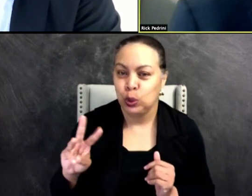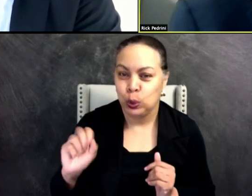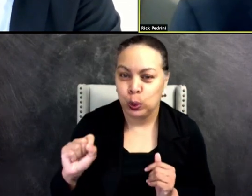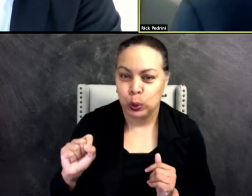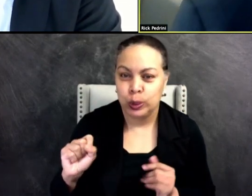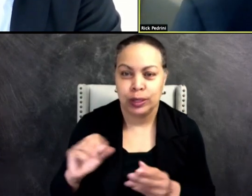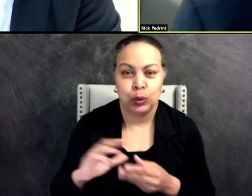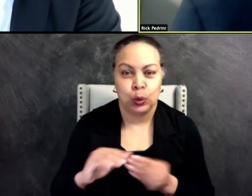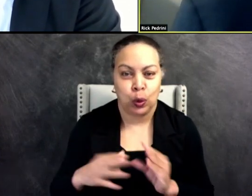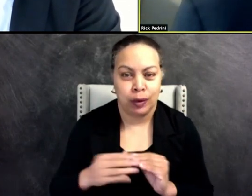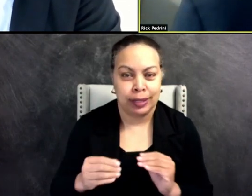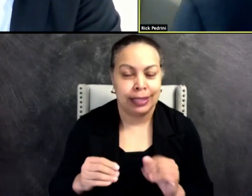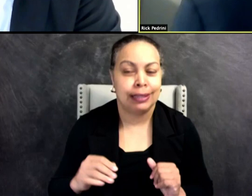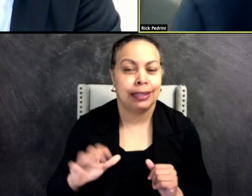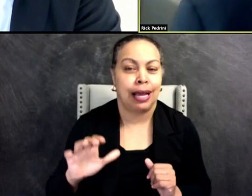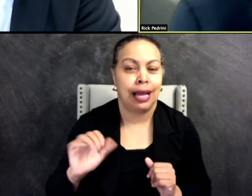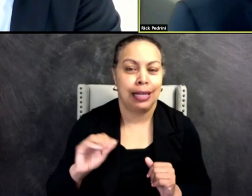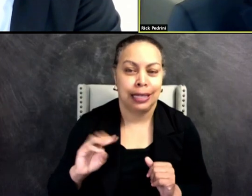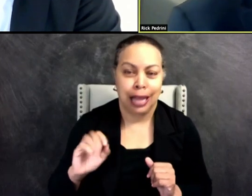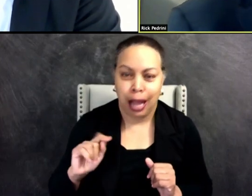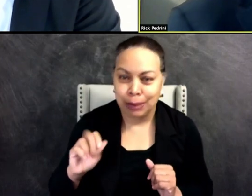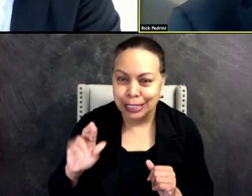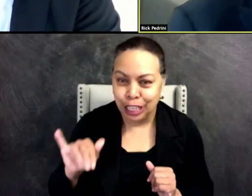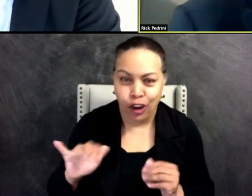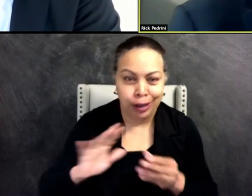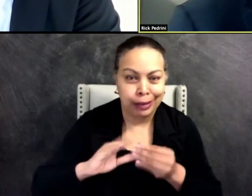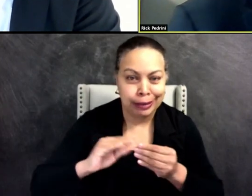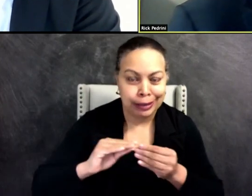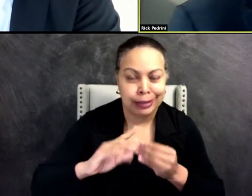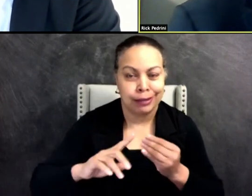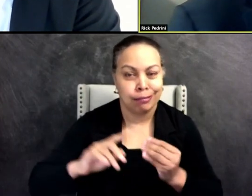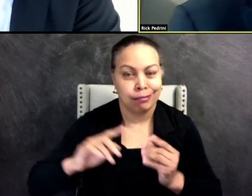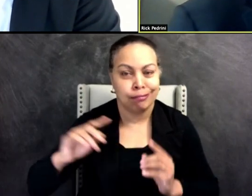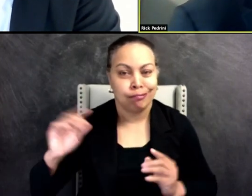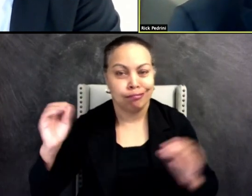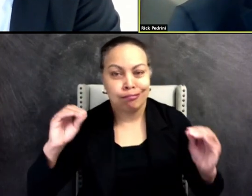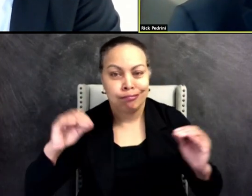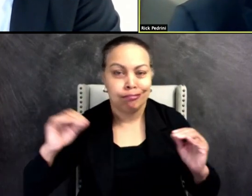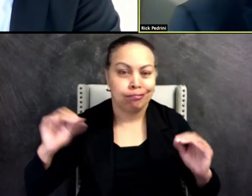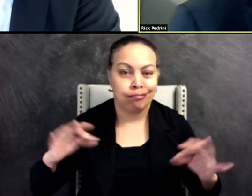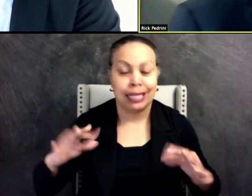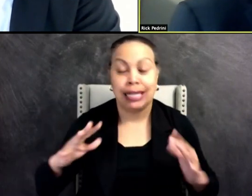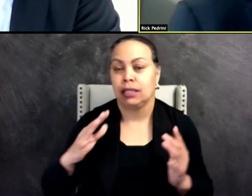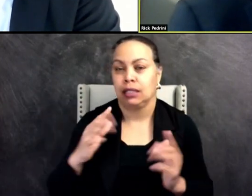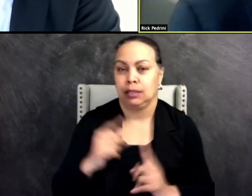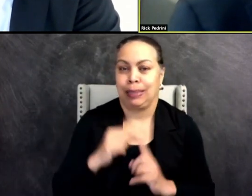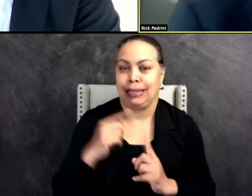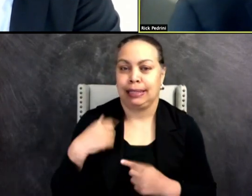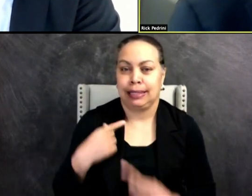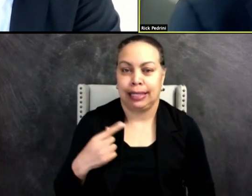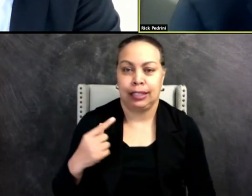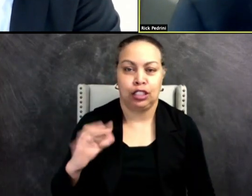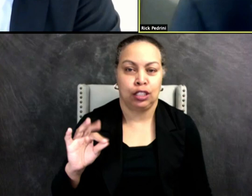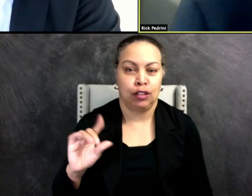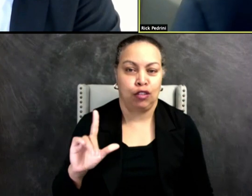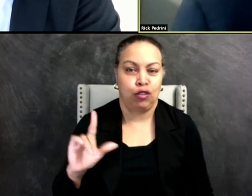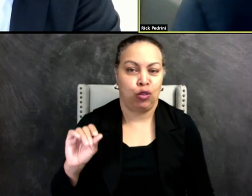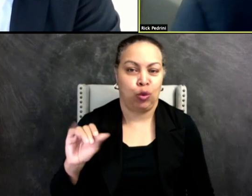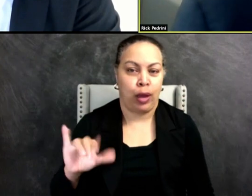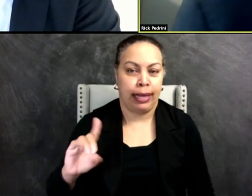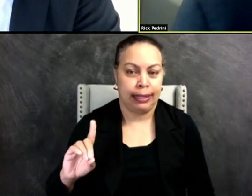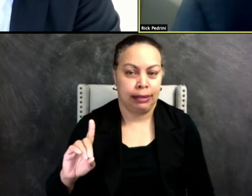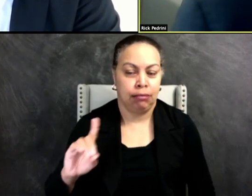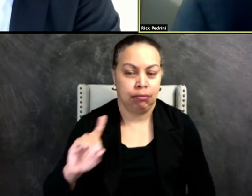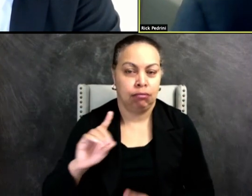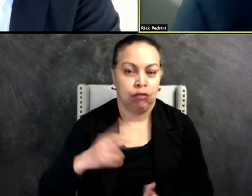and commentary and, and things that have especially happened since the George Floyd incident. And more and more